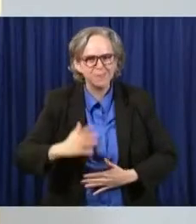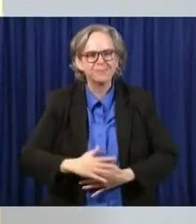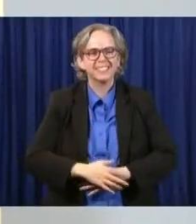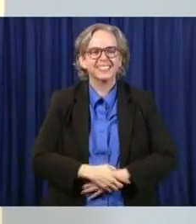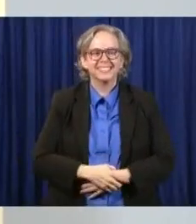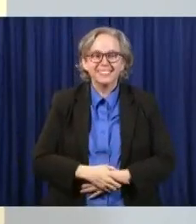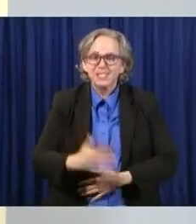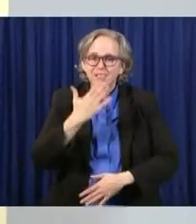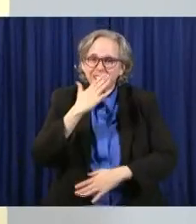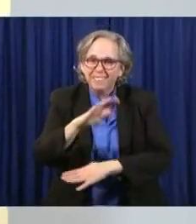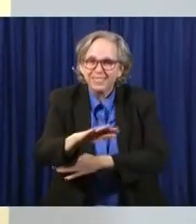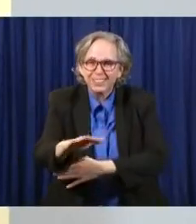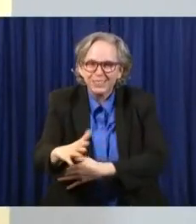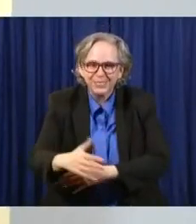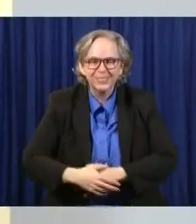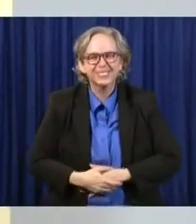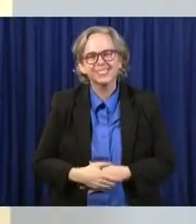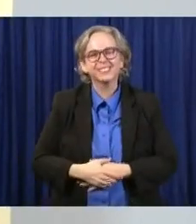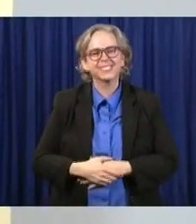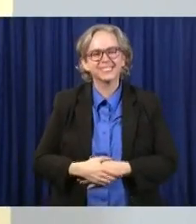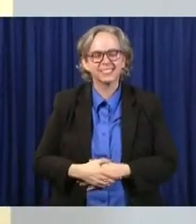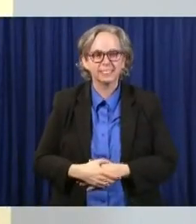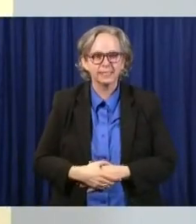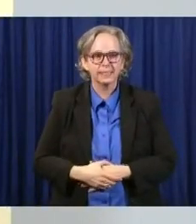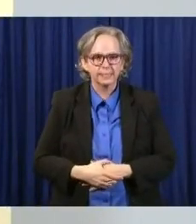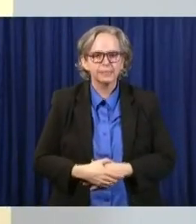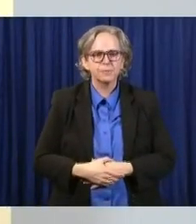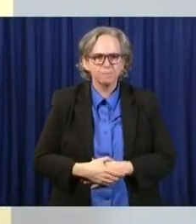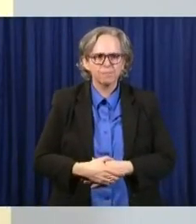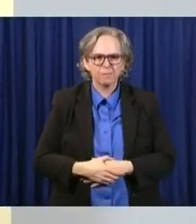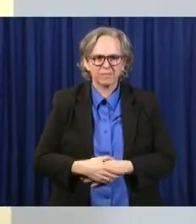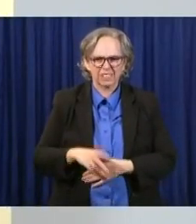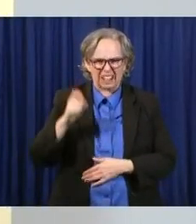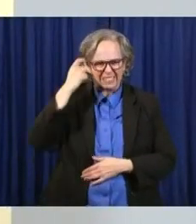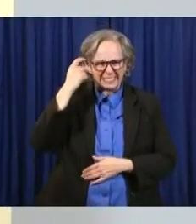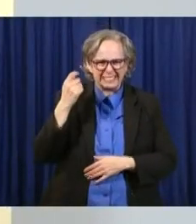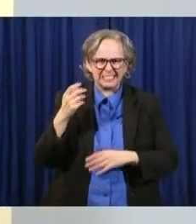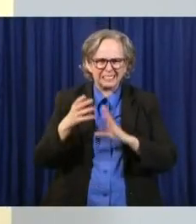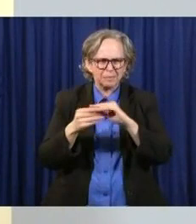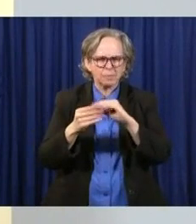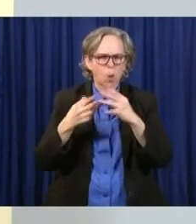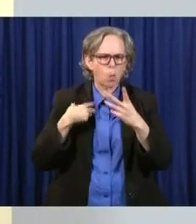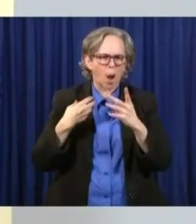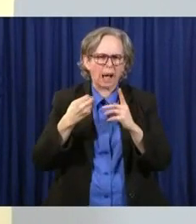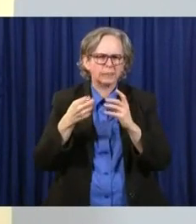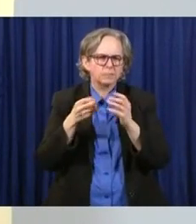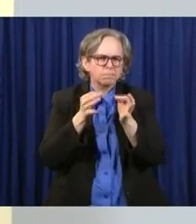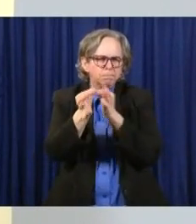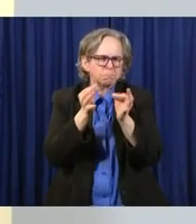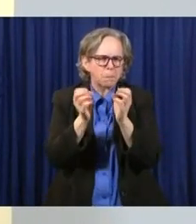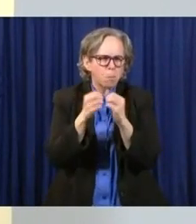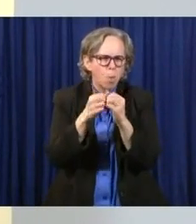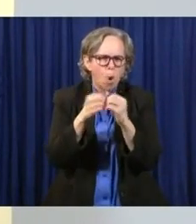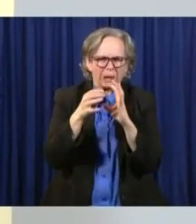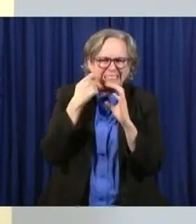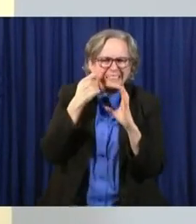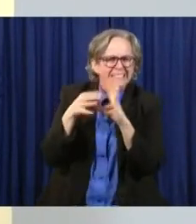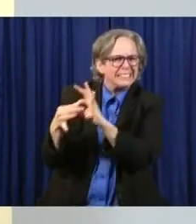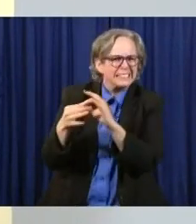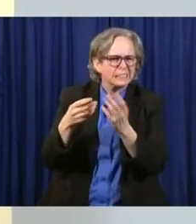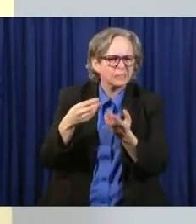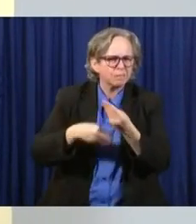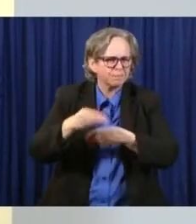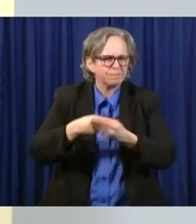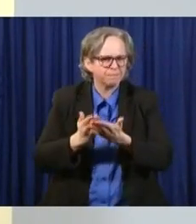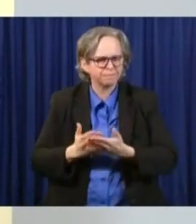I wanted to just expand a little bit on some of the things that the governor just announced. You know, it has been my